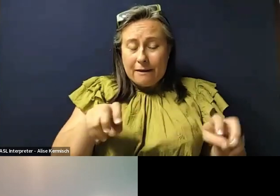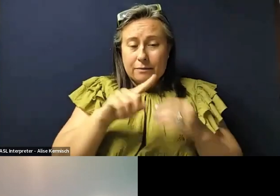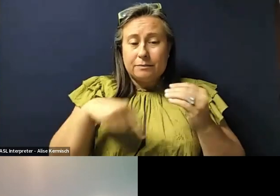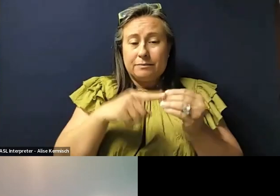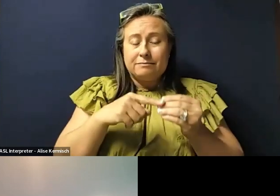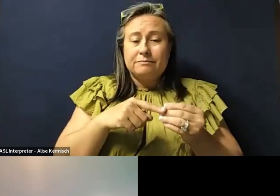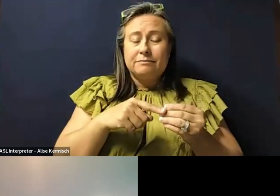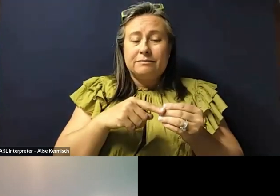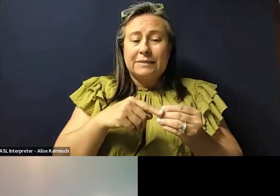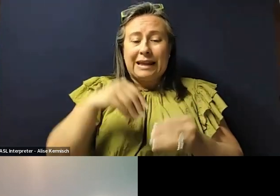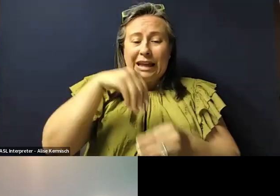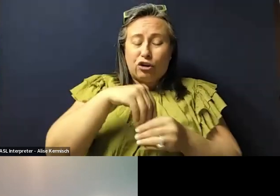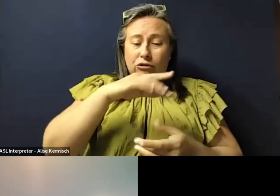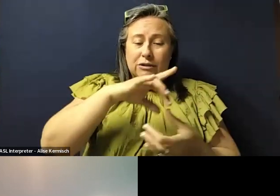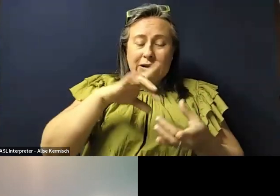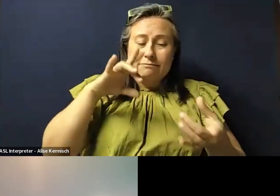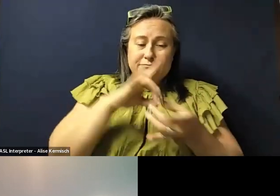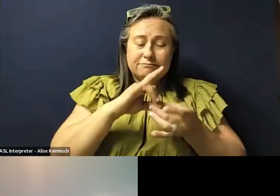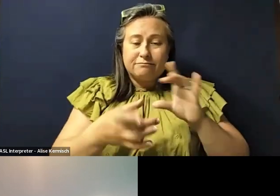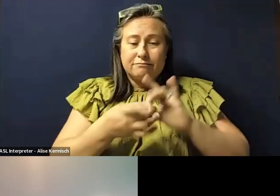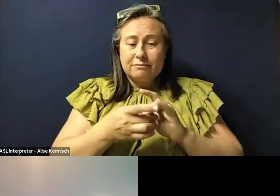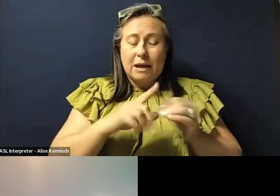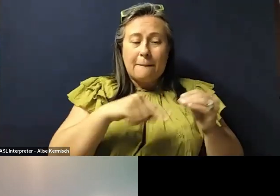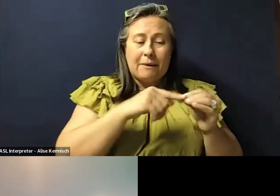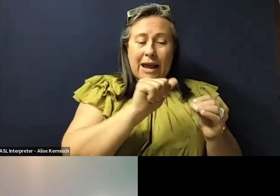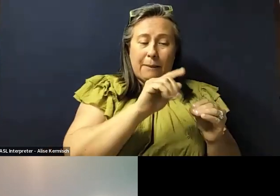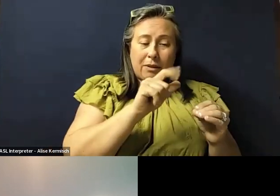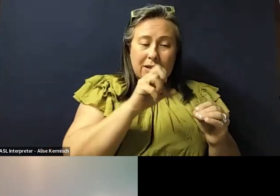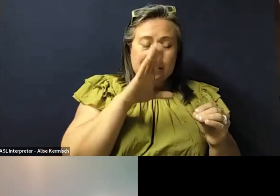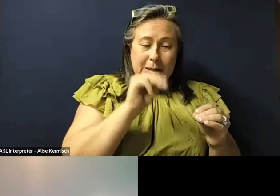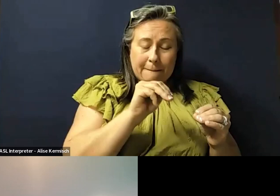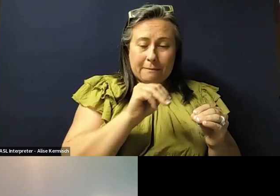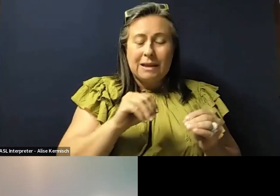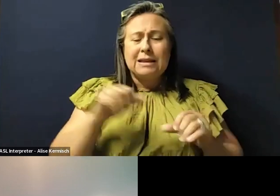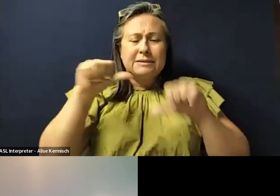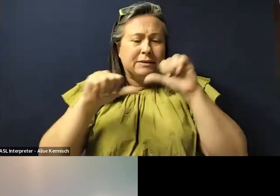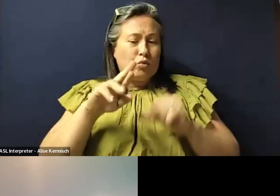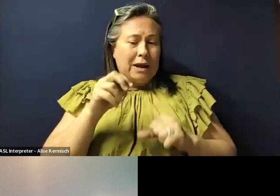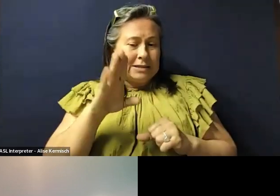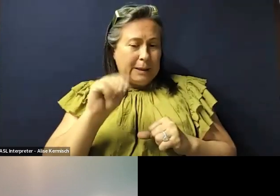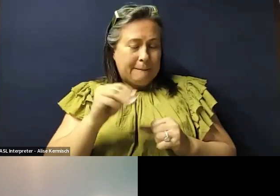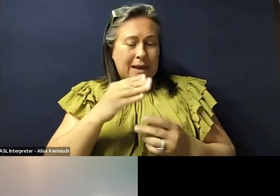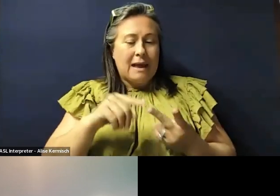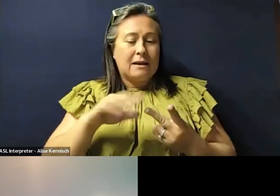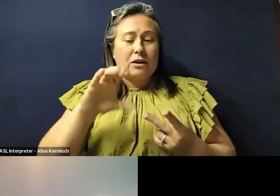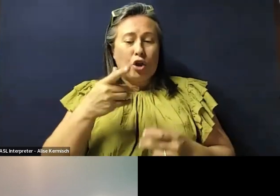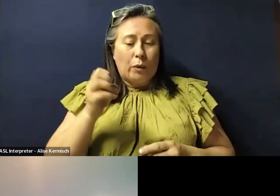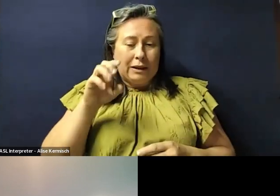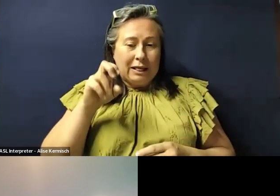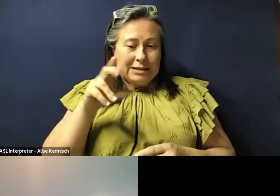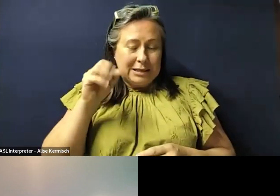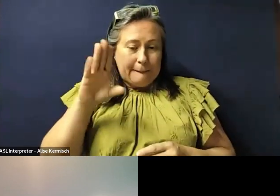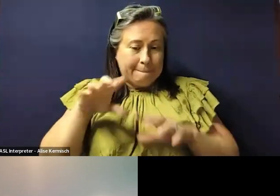interconnections between, uh, ableism, scientific racism, and colonialism, both